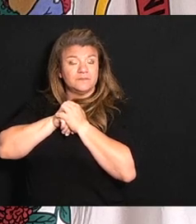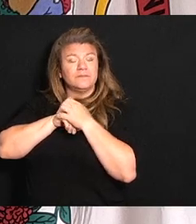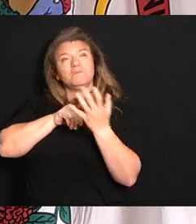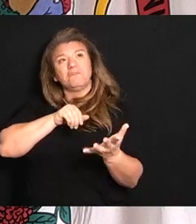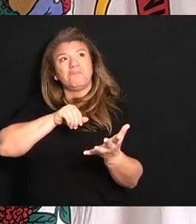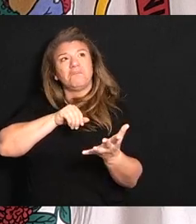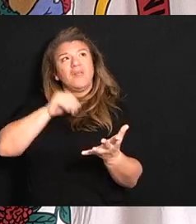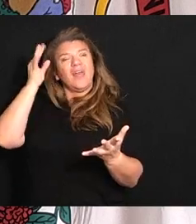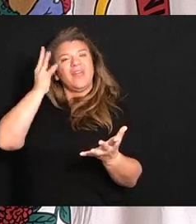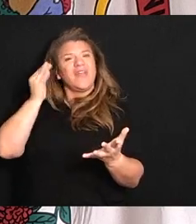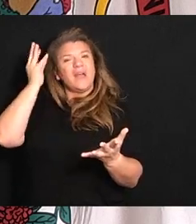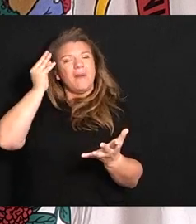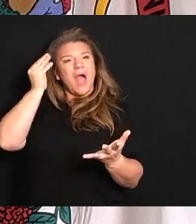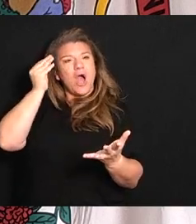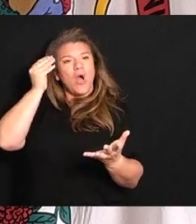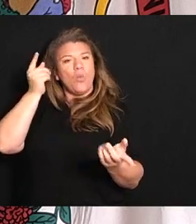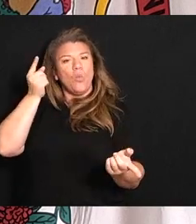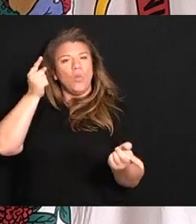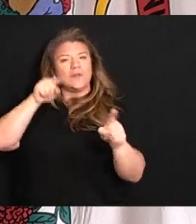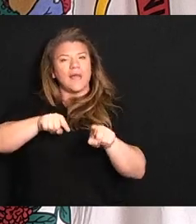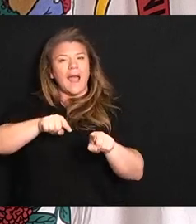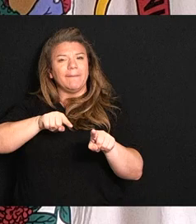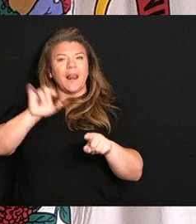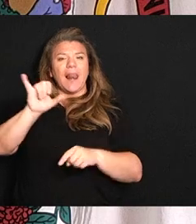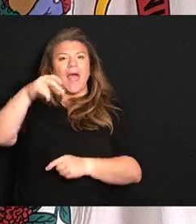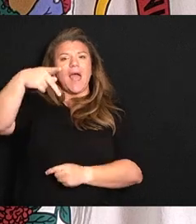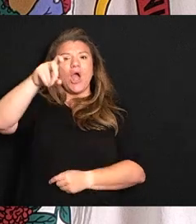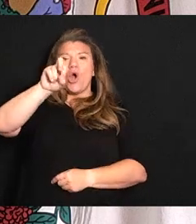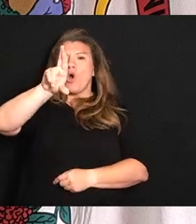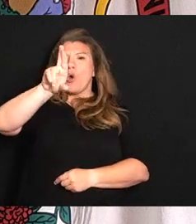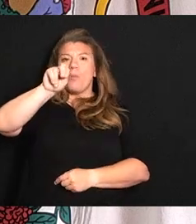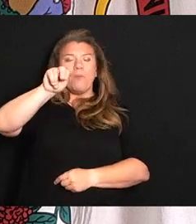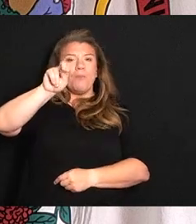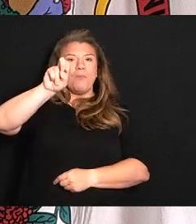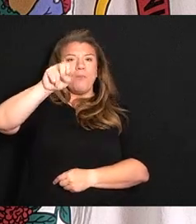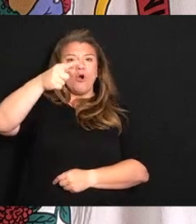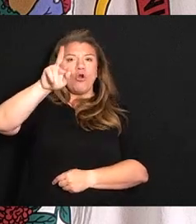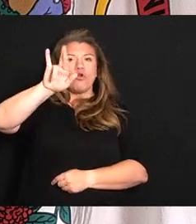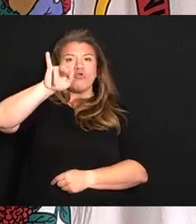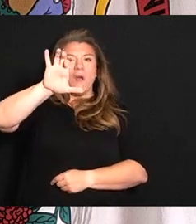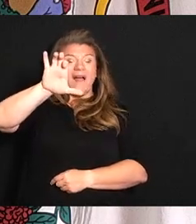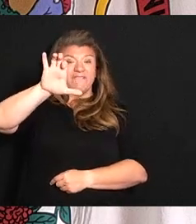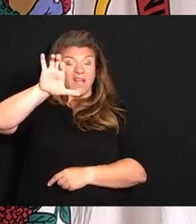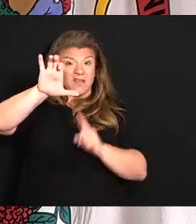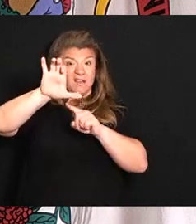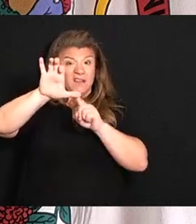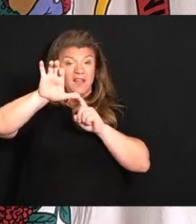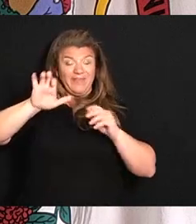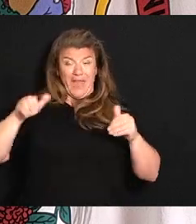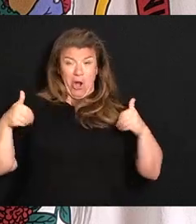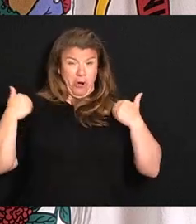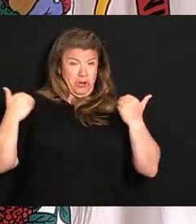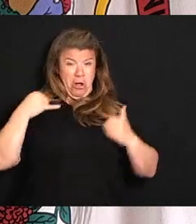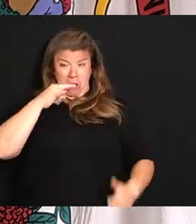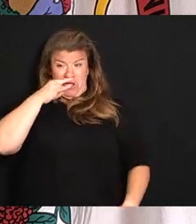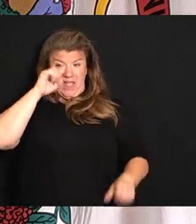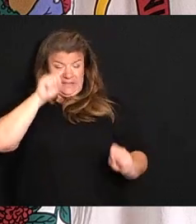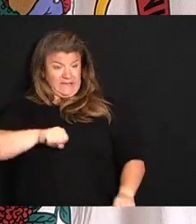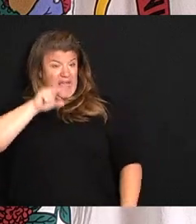basically pornographic materials that our young, young, young are able to have access to now.